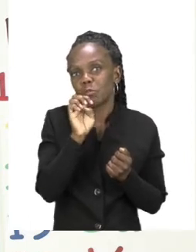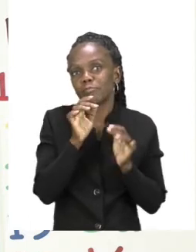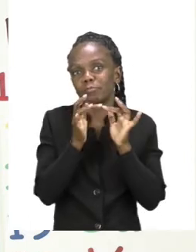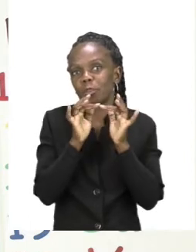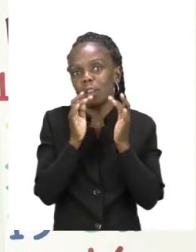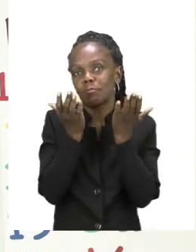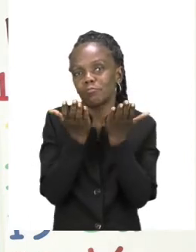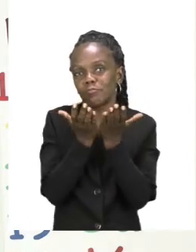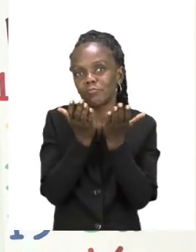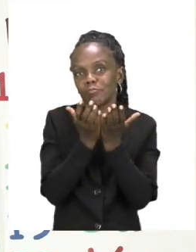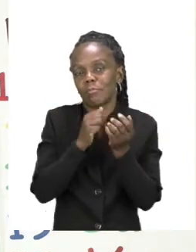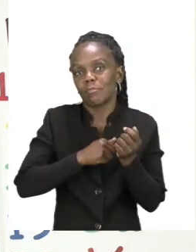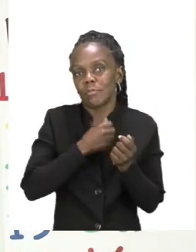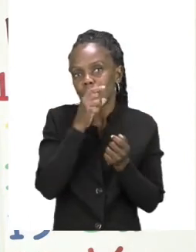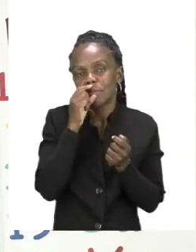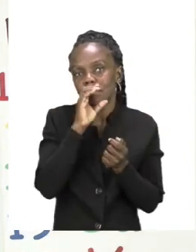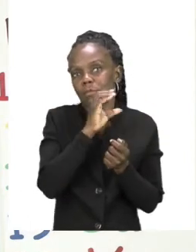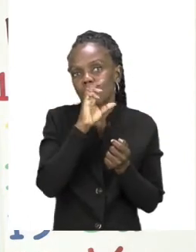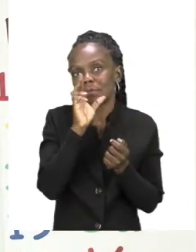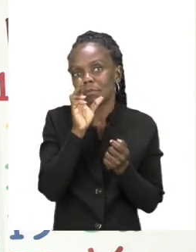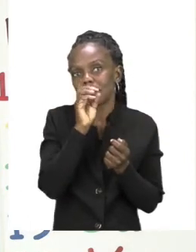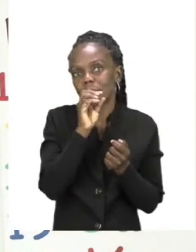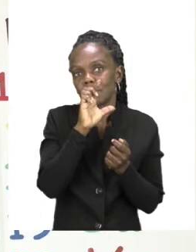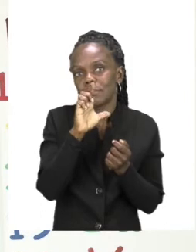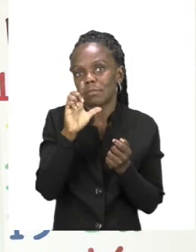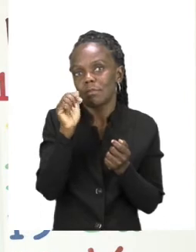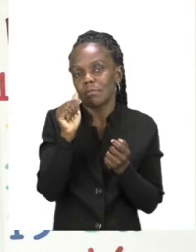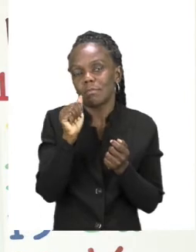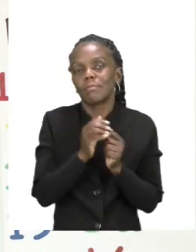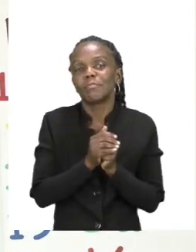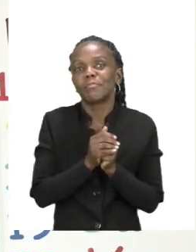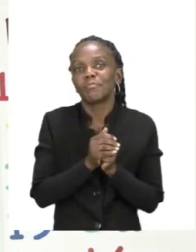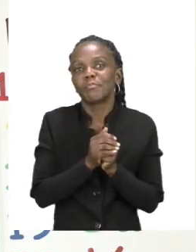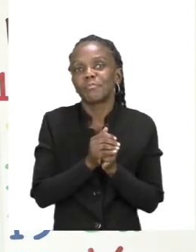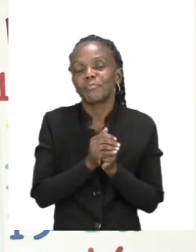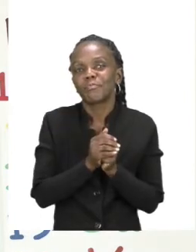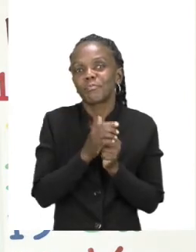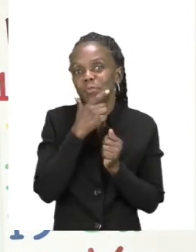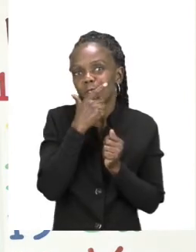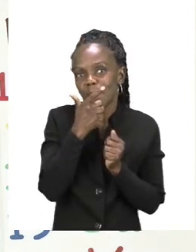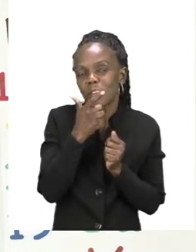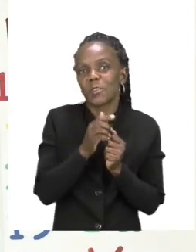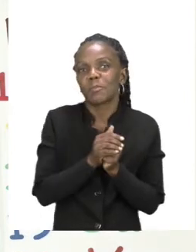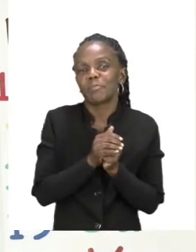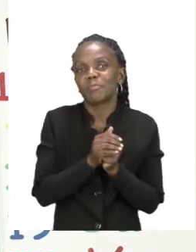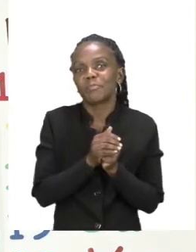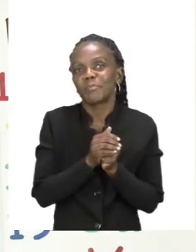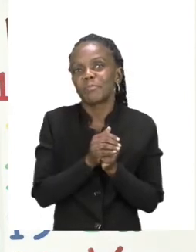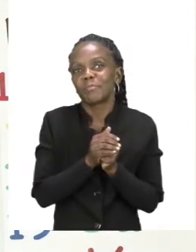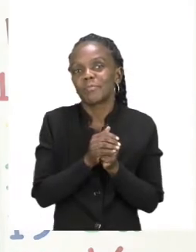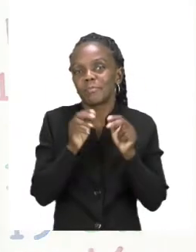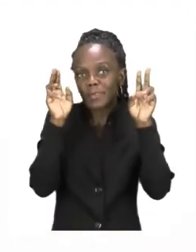name is Teacher Mutsa and thank you so much for joining me today. Our team this week